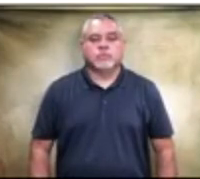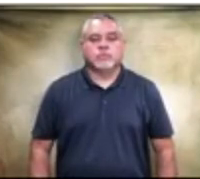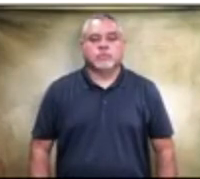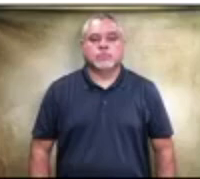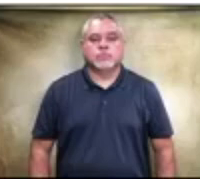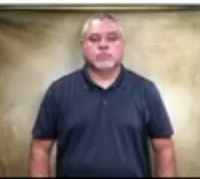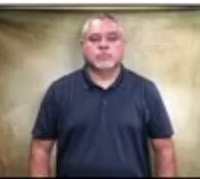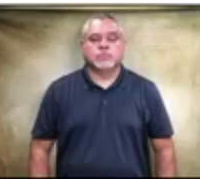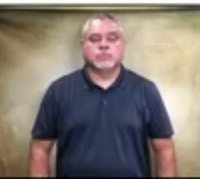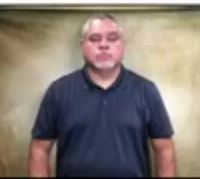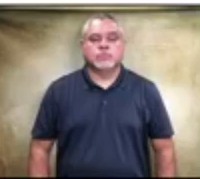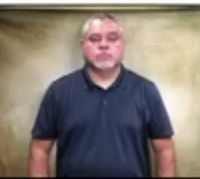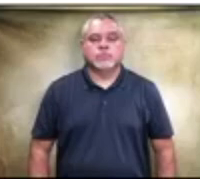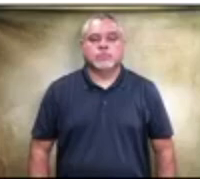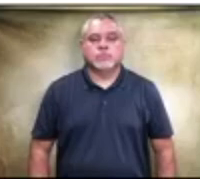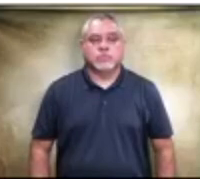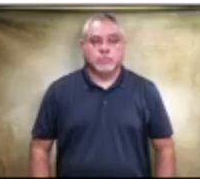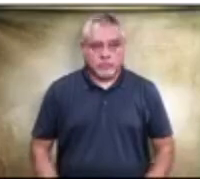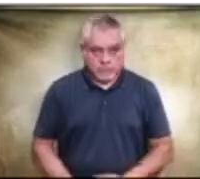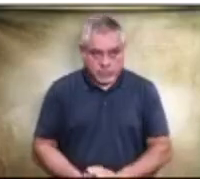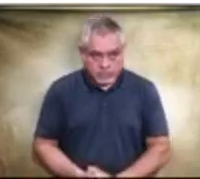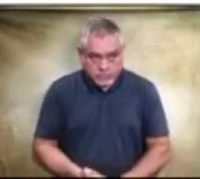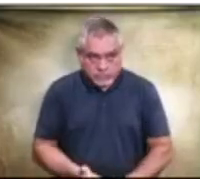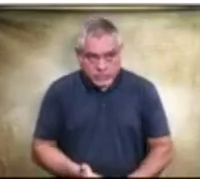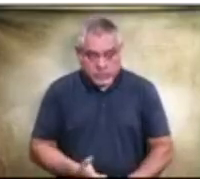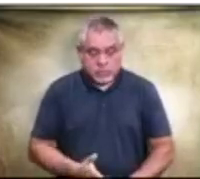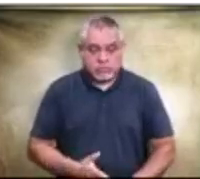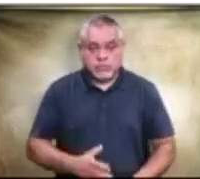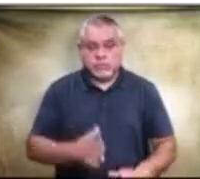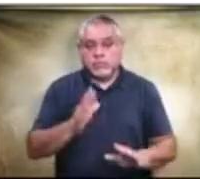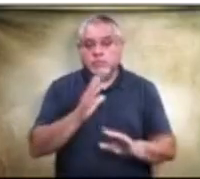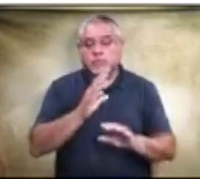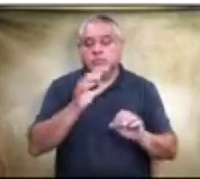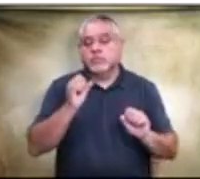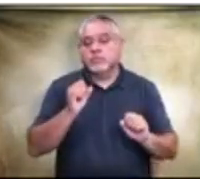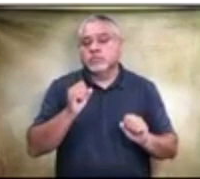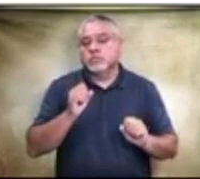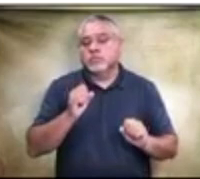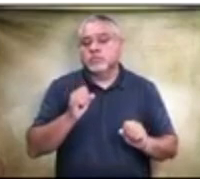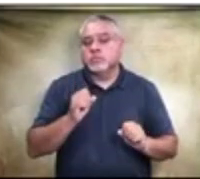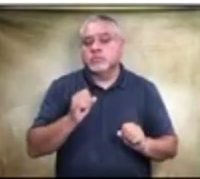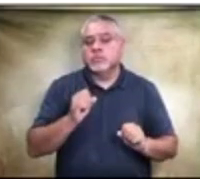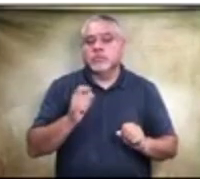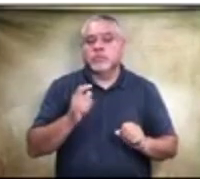I will entertain a motion to table